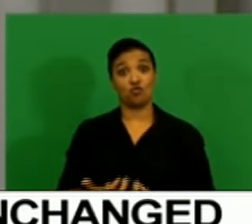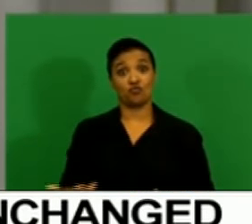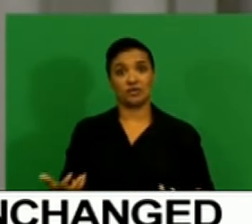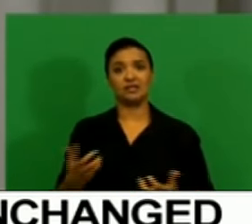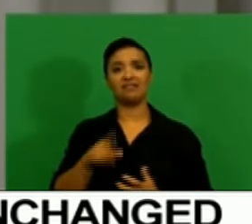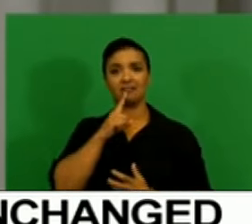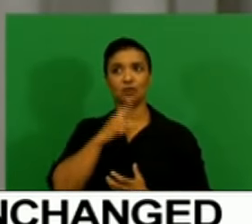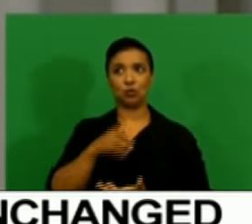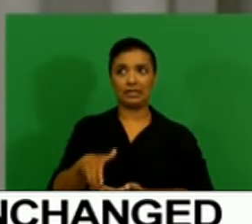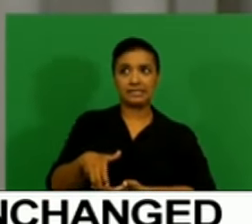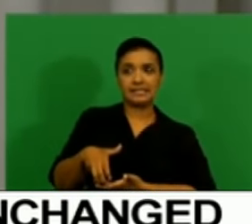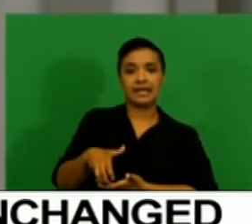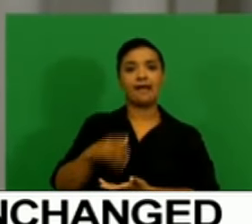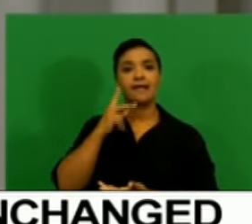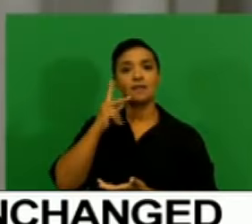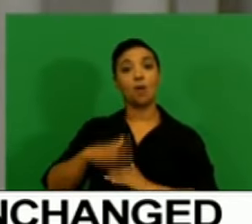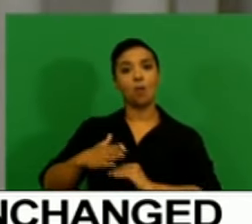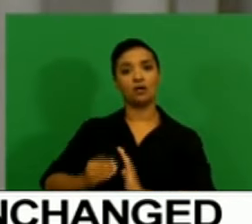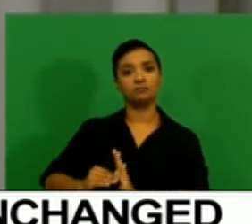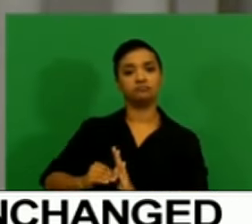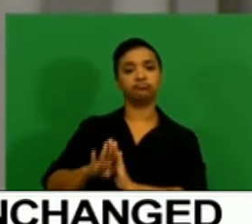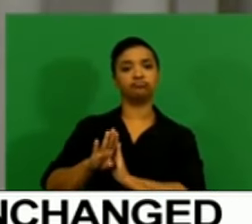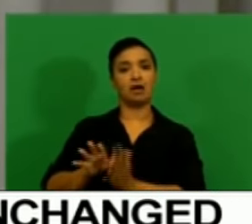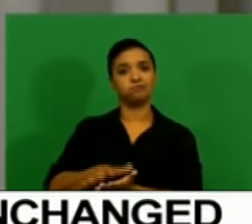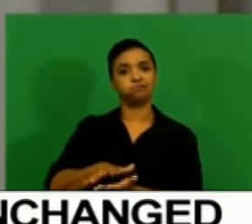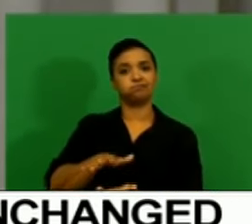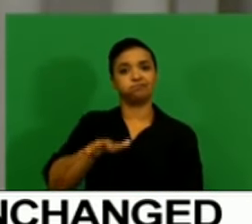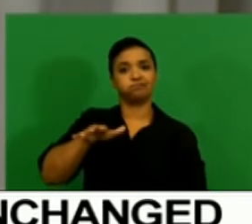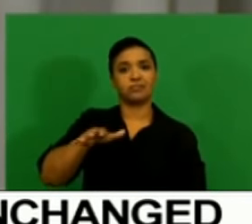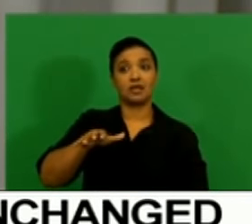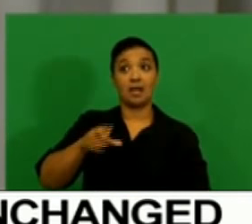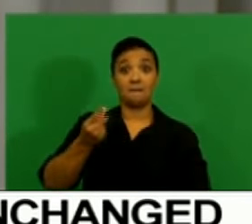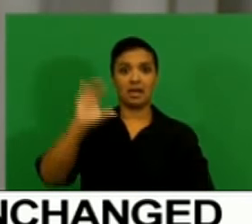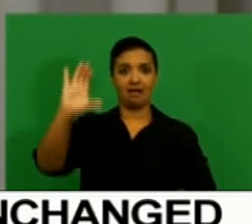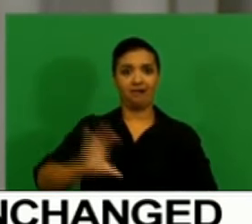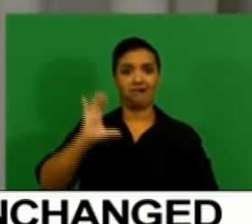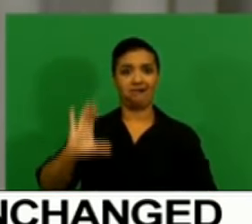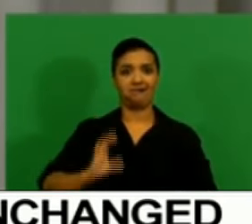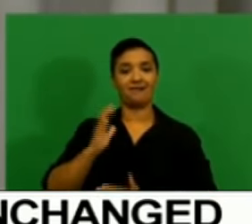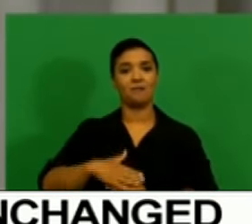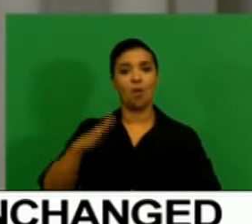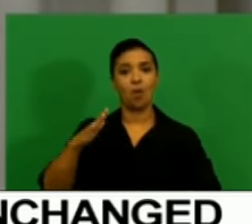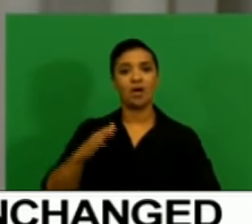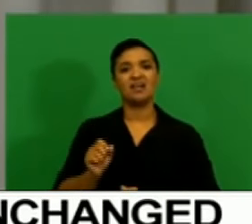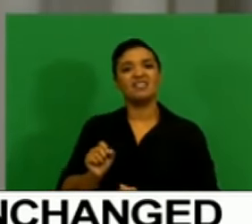experienced some significant capital inflows. That is just but one